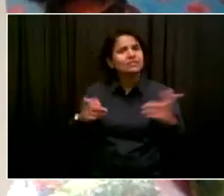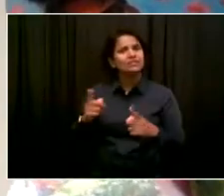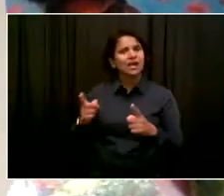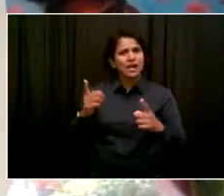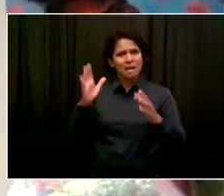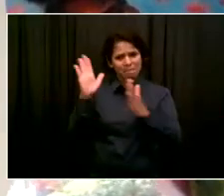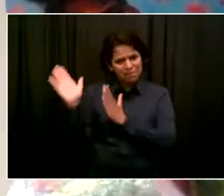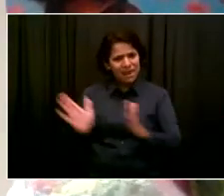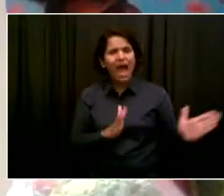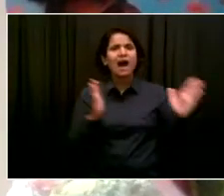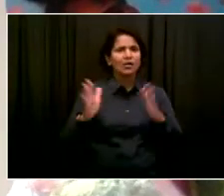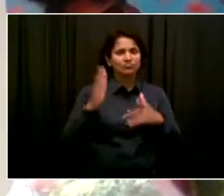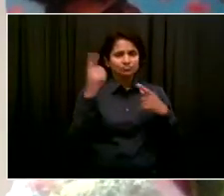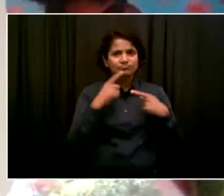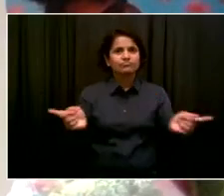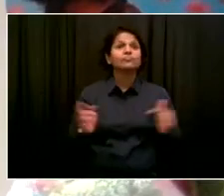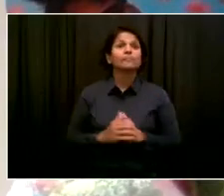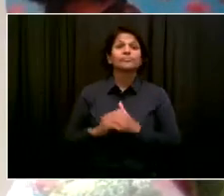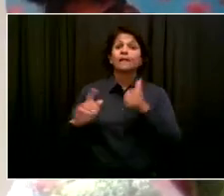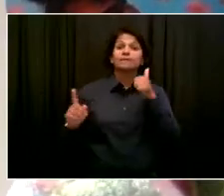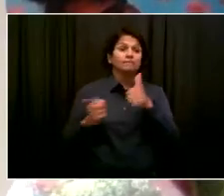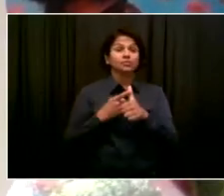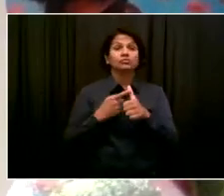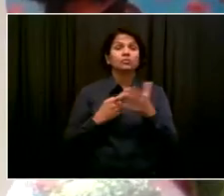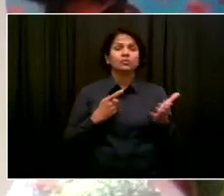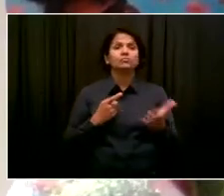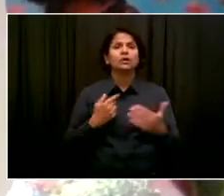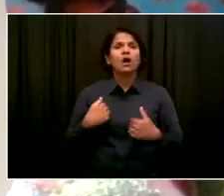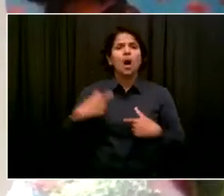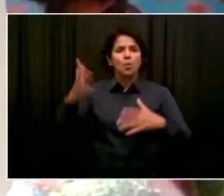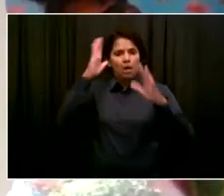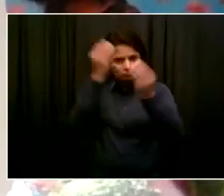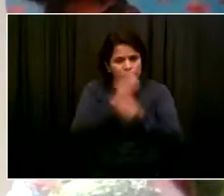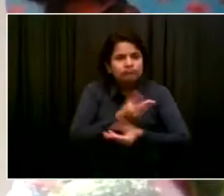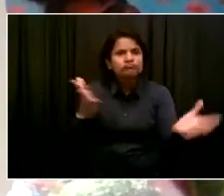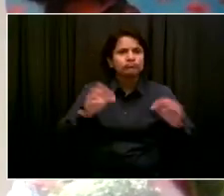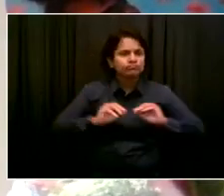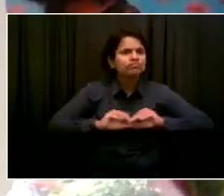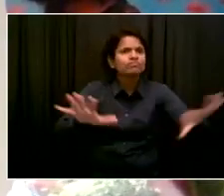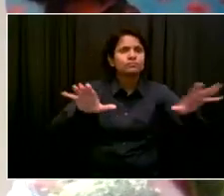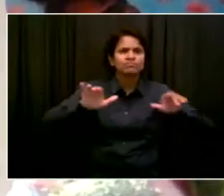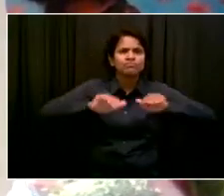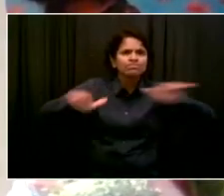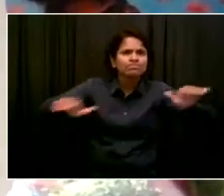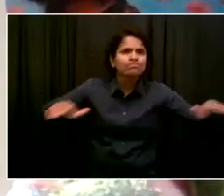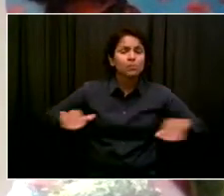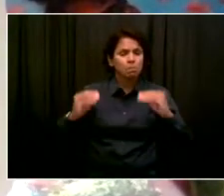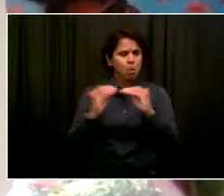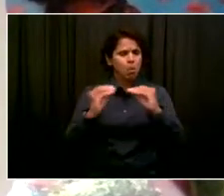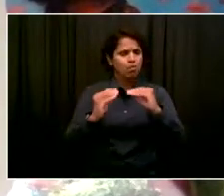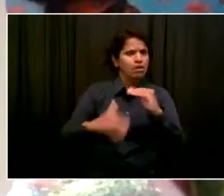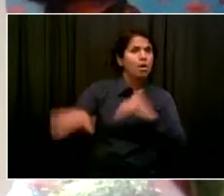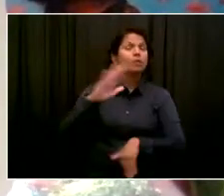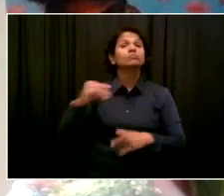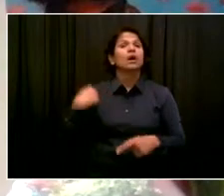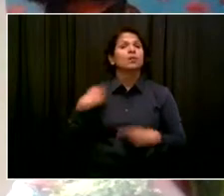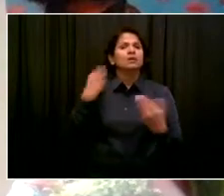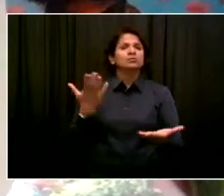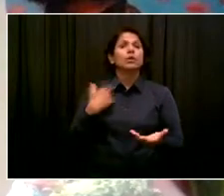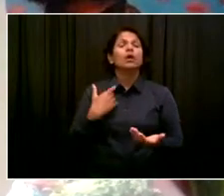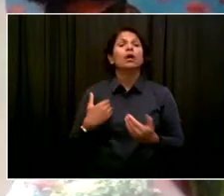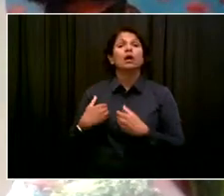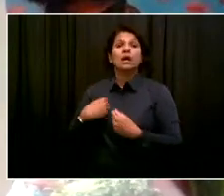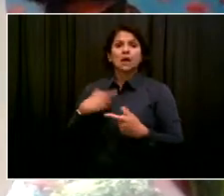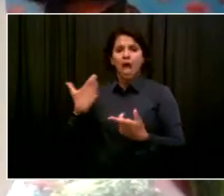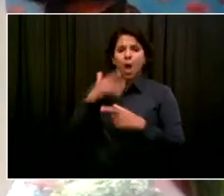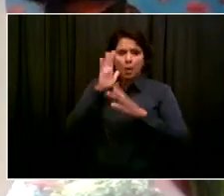options and to offer fast, easy, at-home vaccinations. That's right. No need to schedule an entire